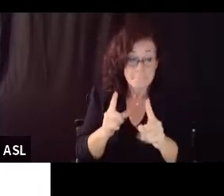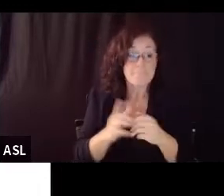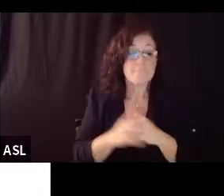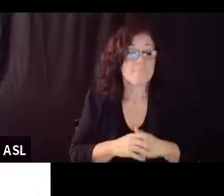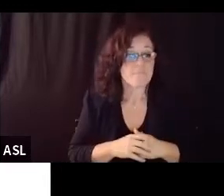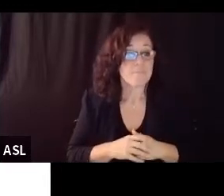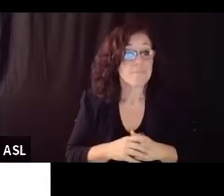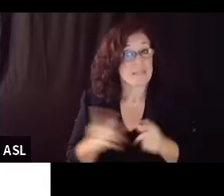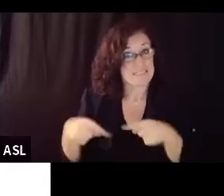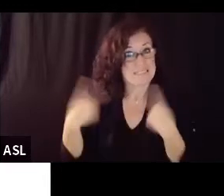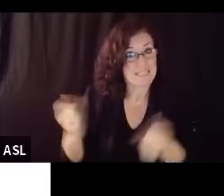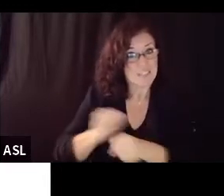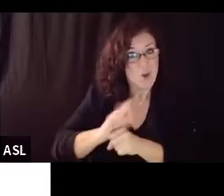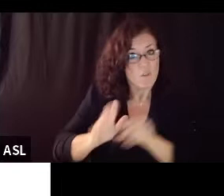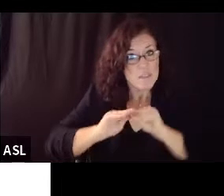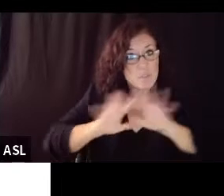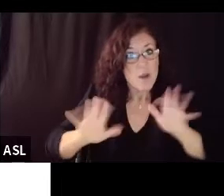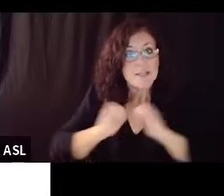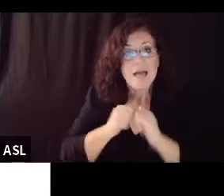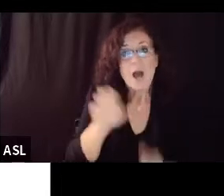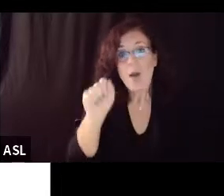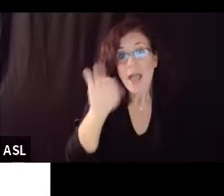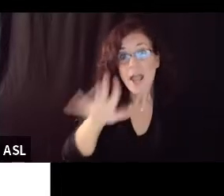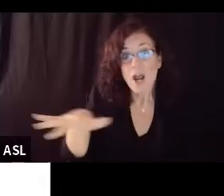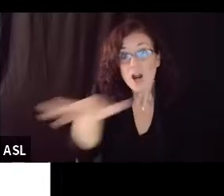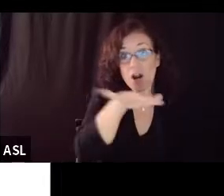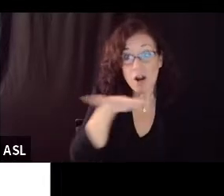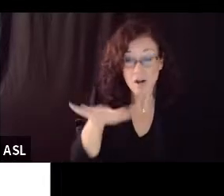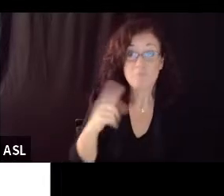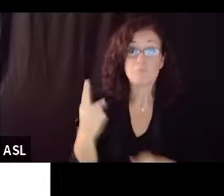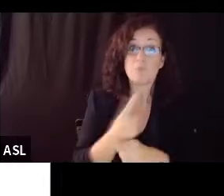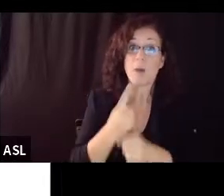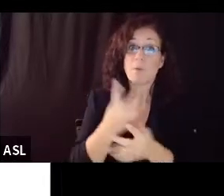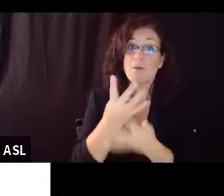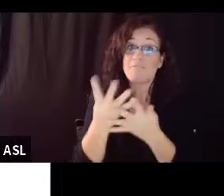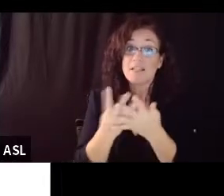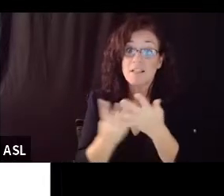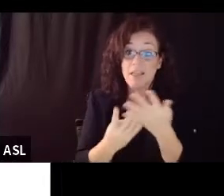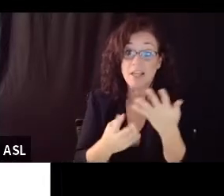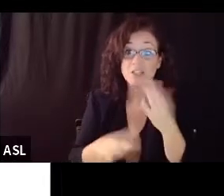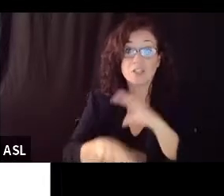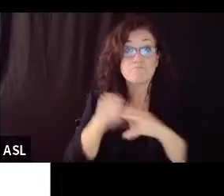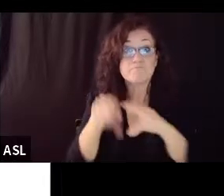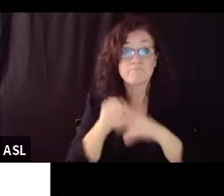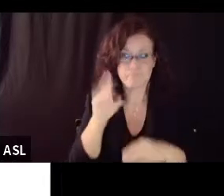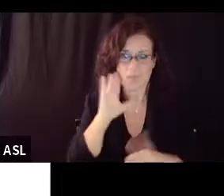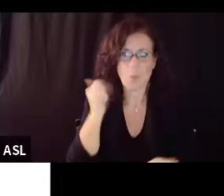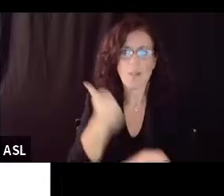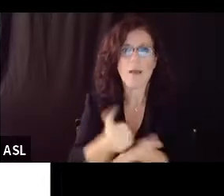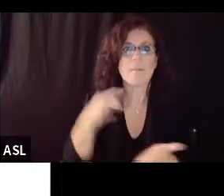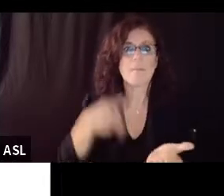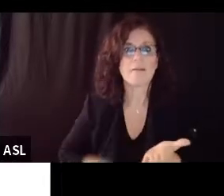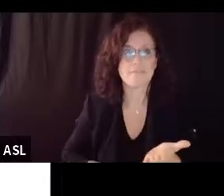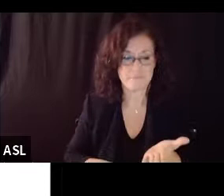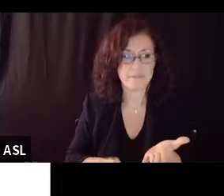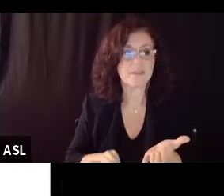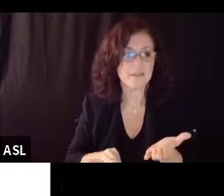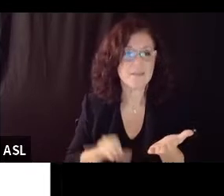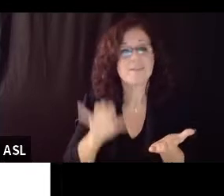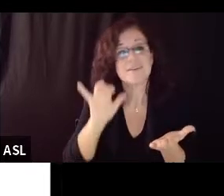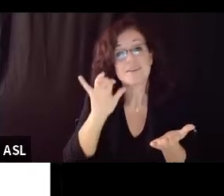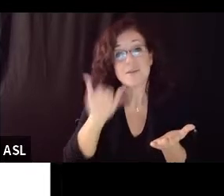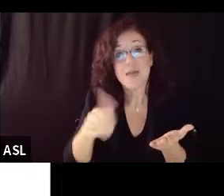since covet spreads through the air proper ventilation can really help reduce the amount of inhalable virus in the room so it's a good layer of that swiss cheese